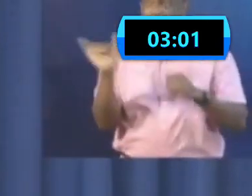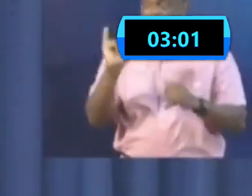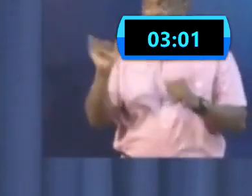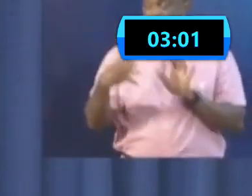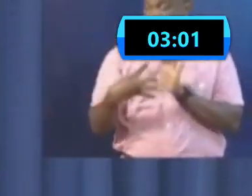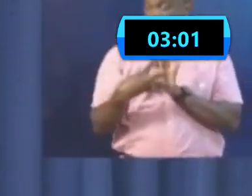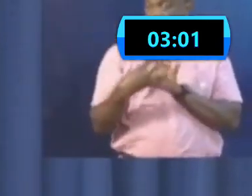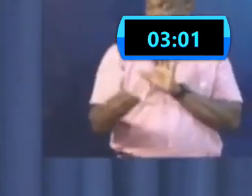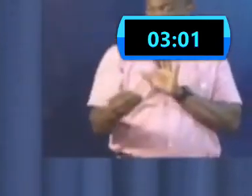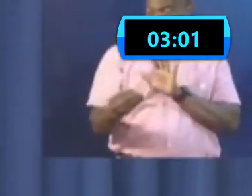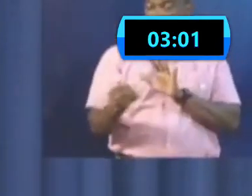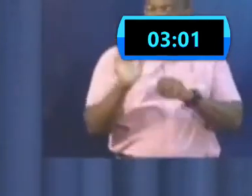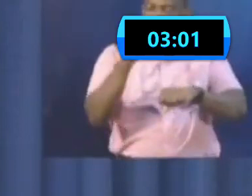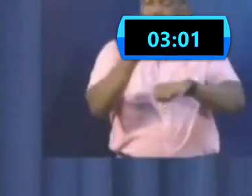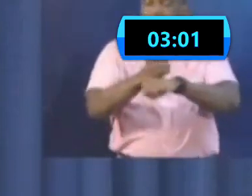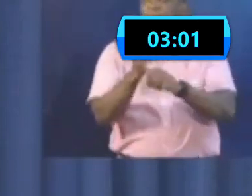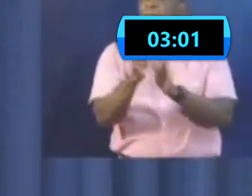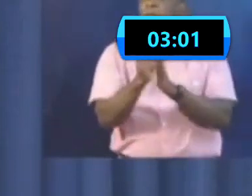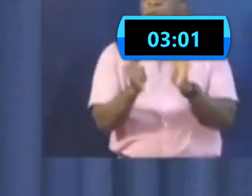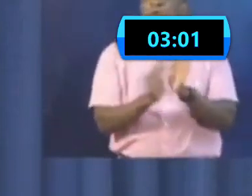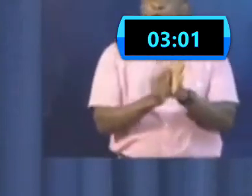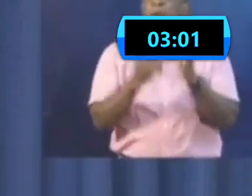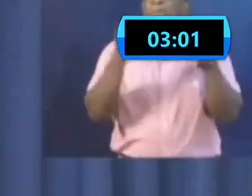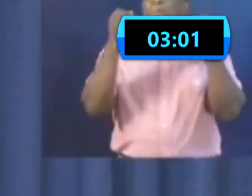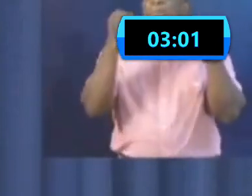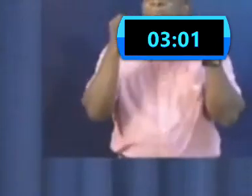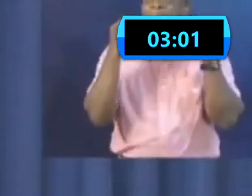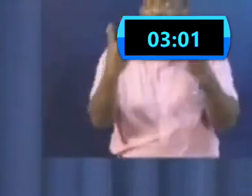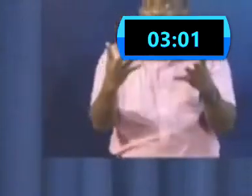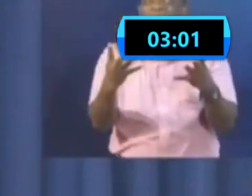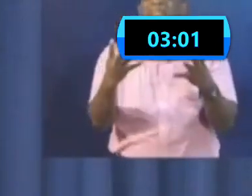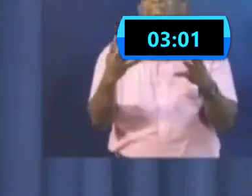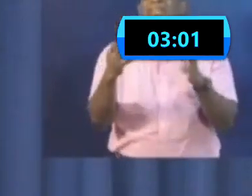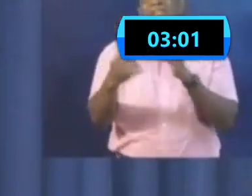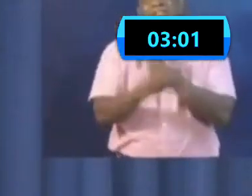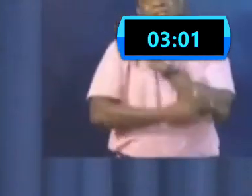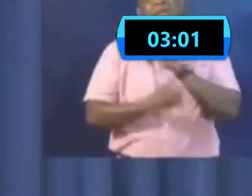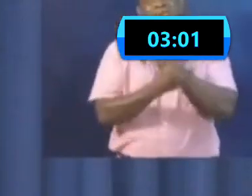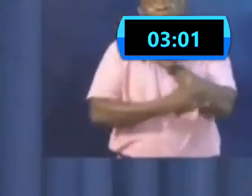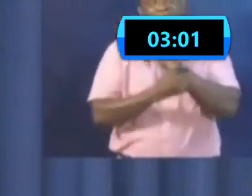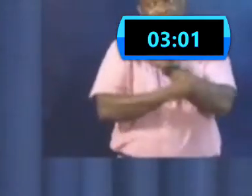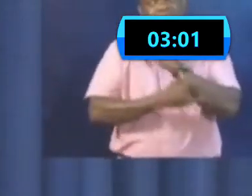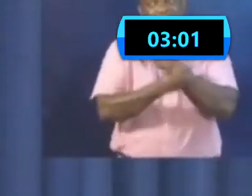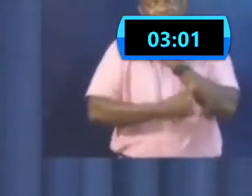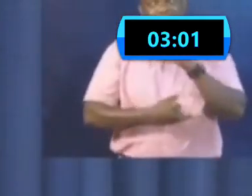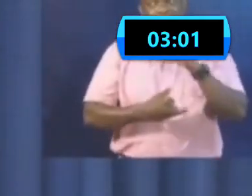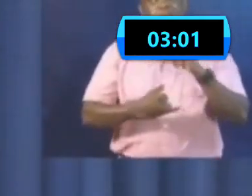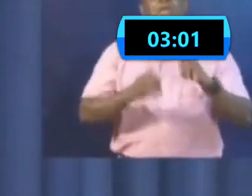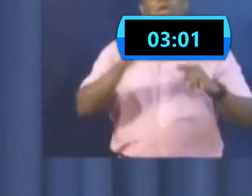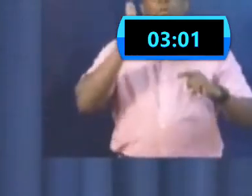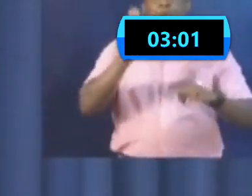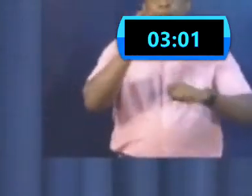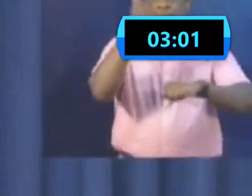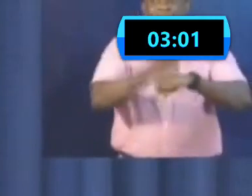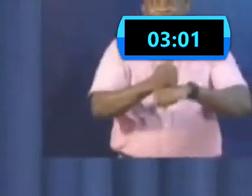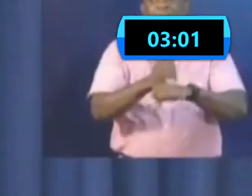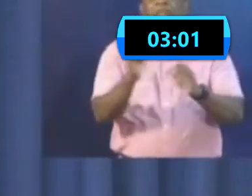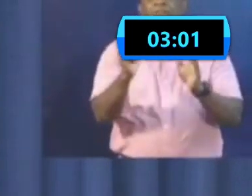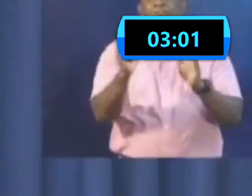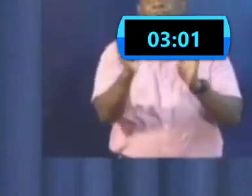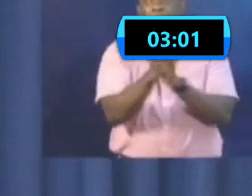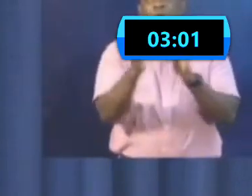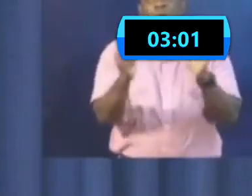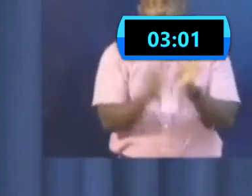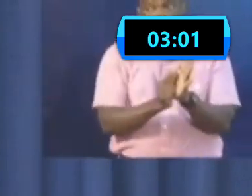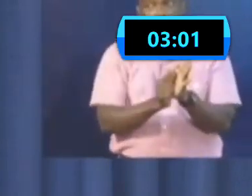week, actually, today, Saturday, by the end of next week, there are a number of large populations around the world where it would be legal to be out and about without